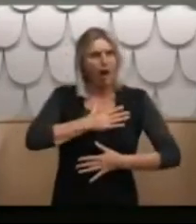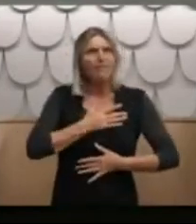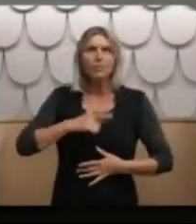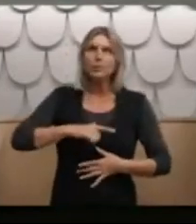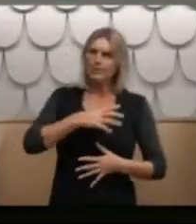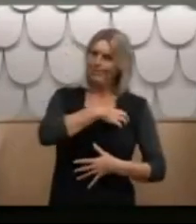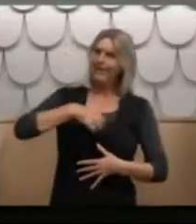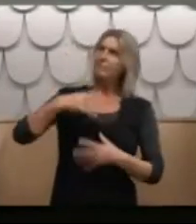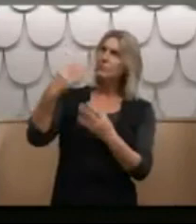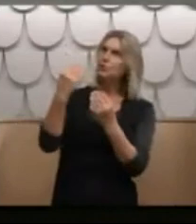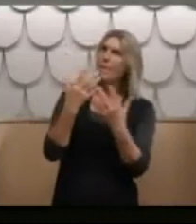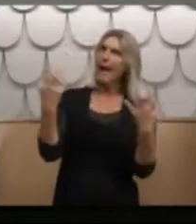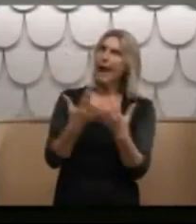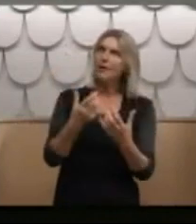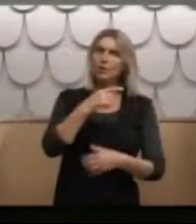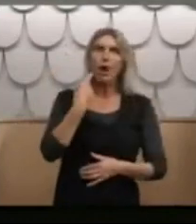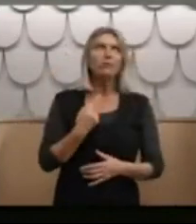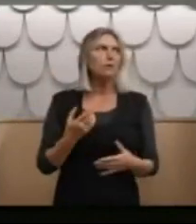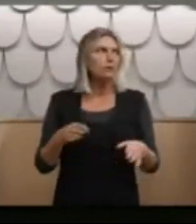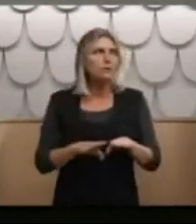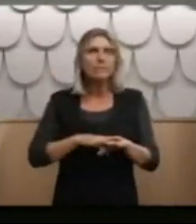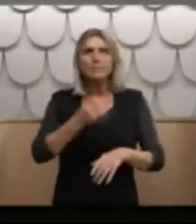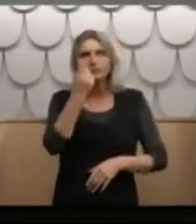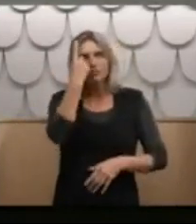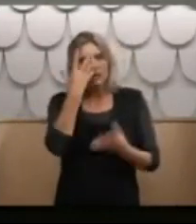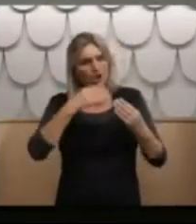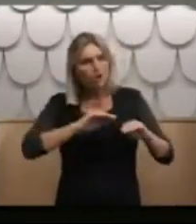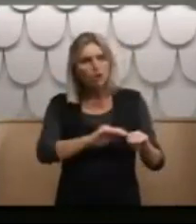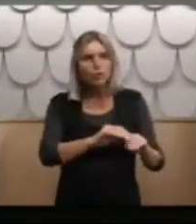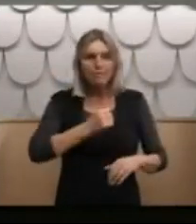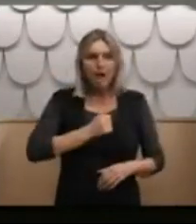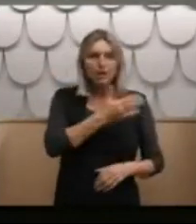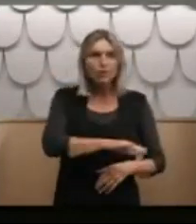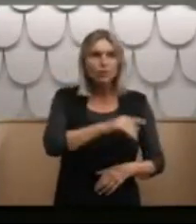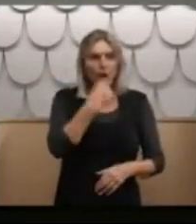I have unknowingly taught my children to lie and they have done the same to their children.